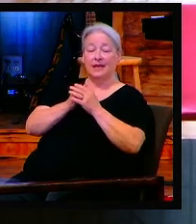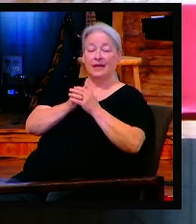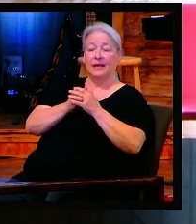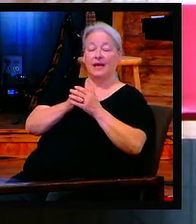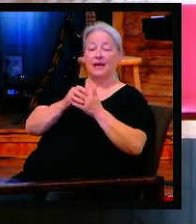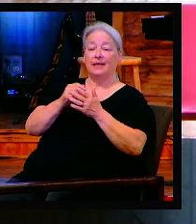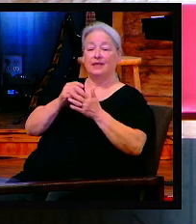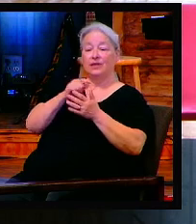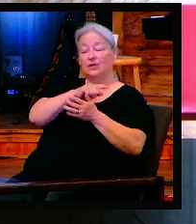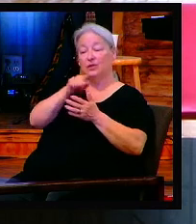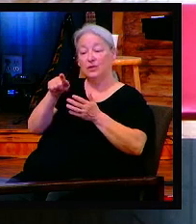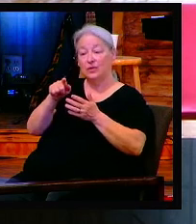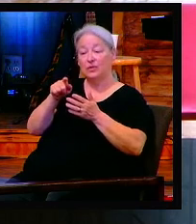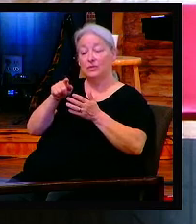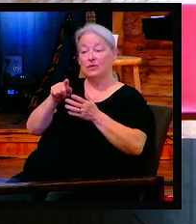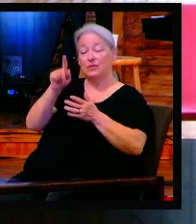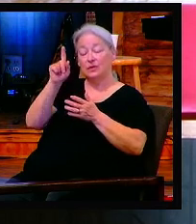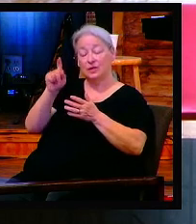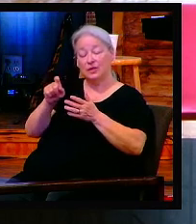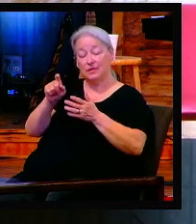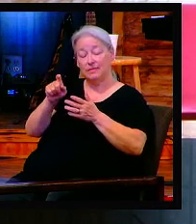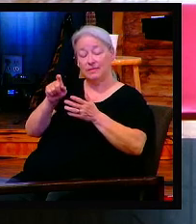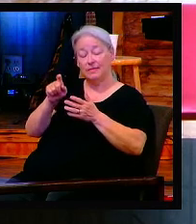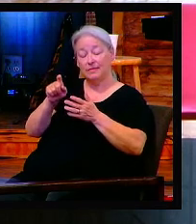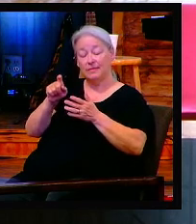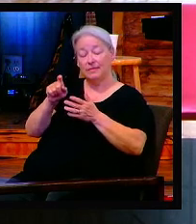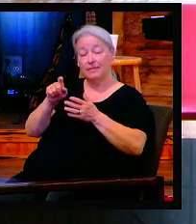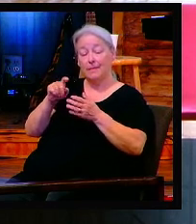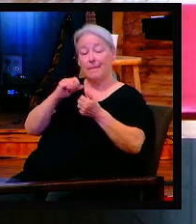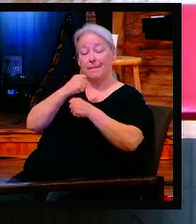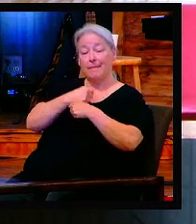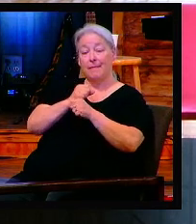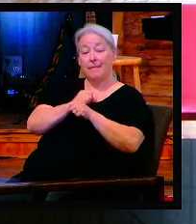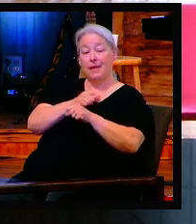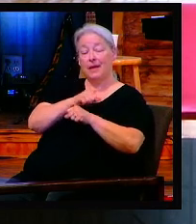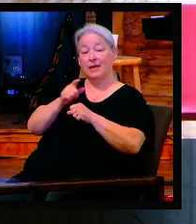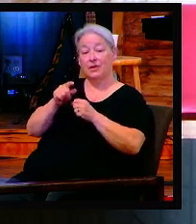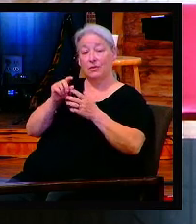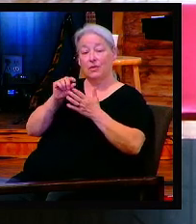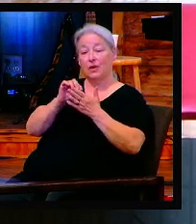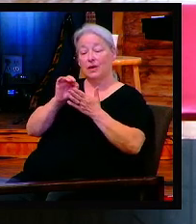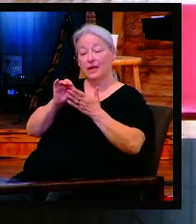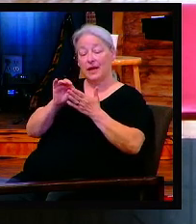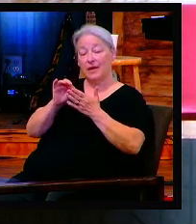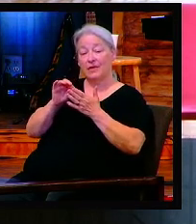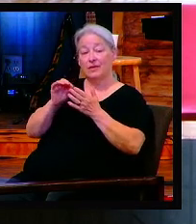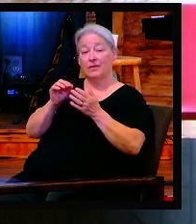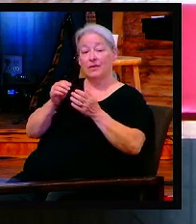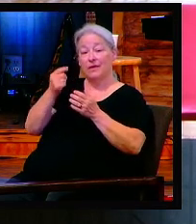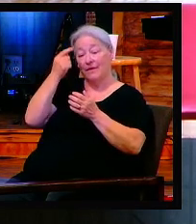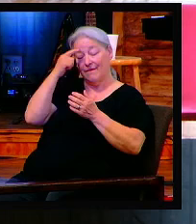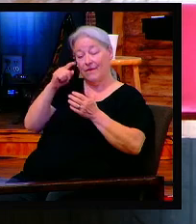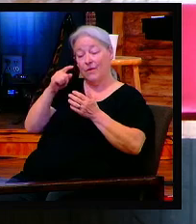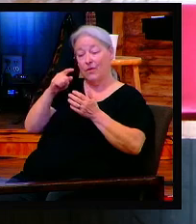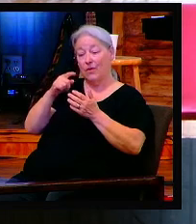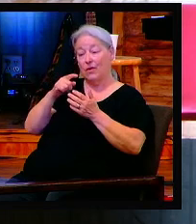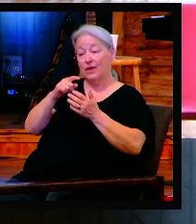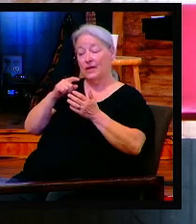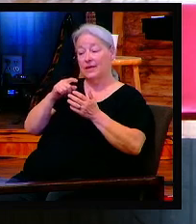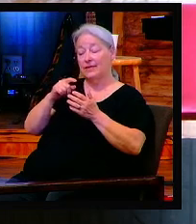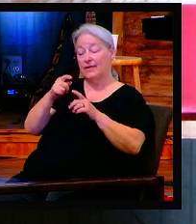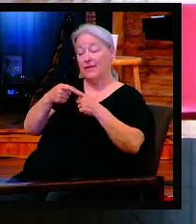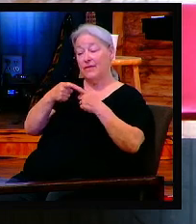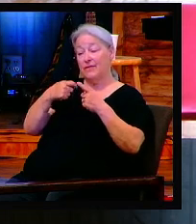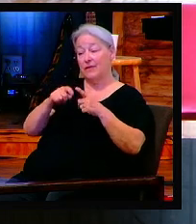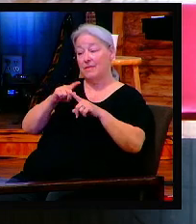each man's need. You shall make your count for the lamb. Your lamb shall be without blemish, male of the first year. You may take it from